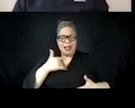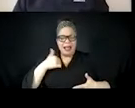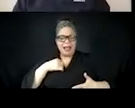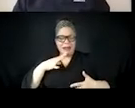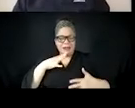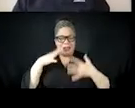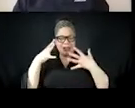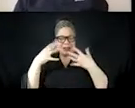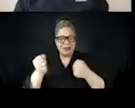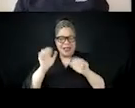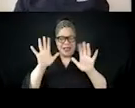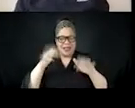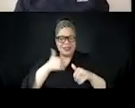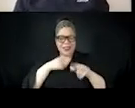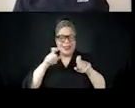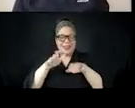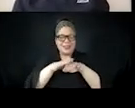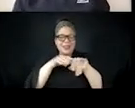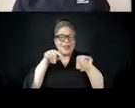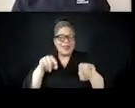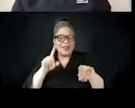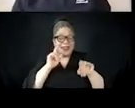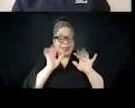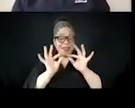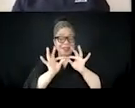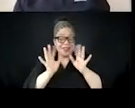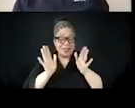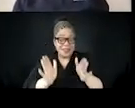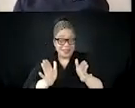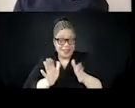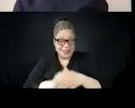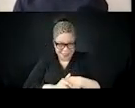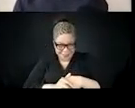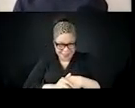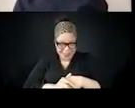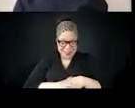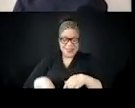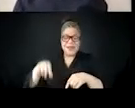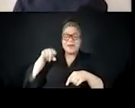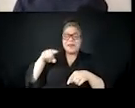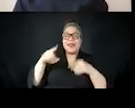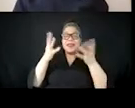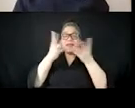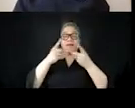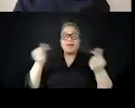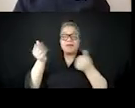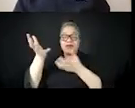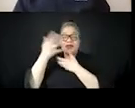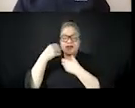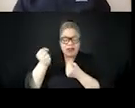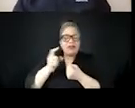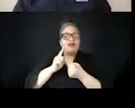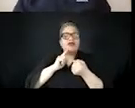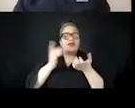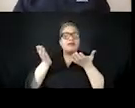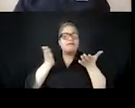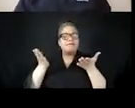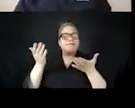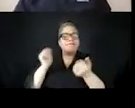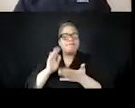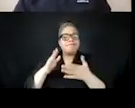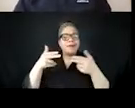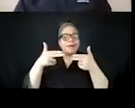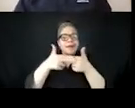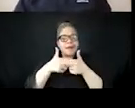serves to ease the slide into that right wing authoritarianism. Right. Um, and so these campaigns have disproportionate